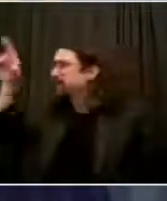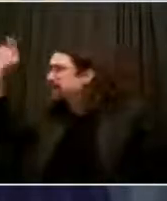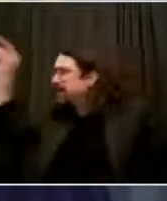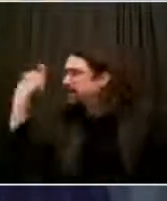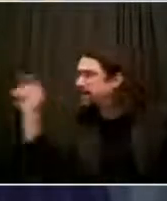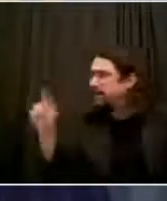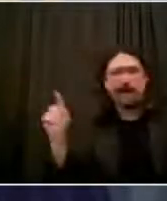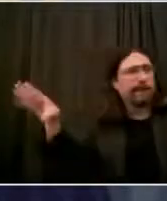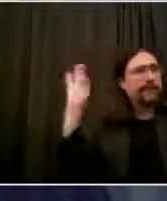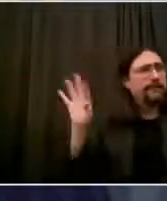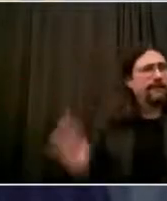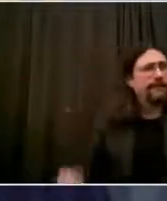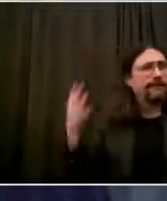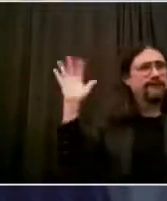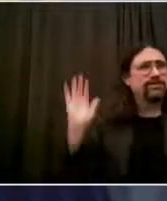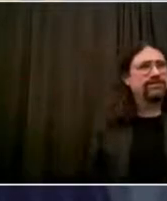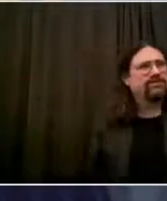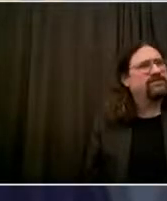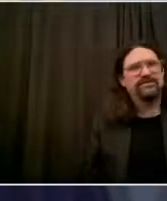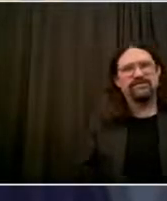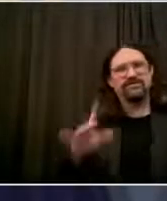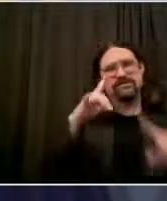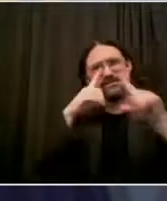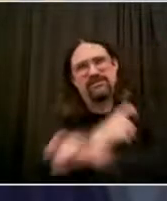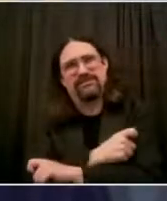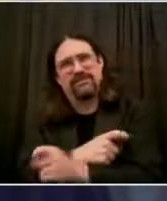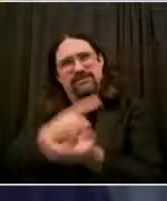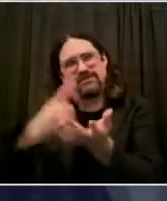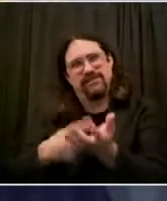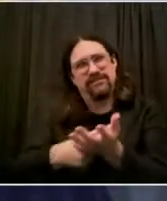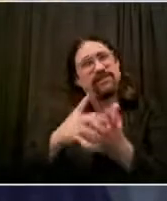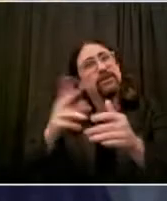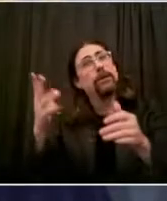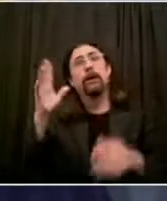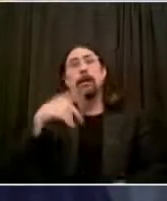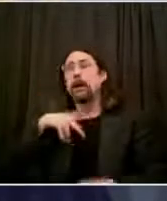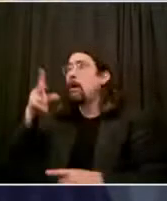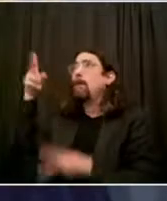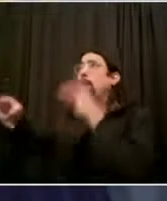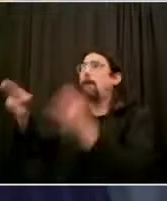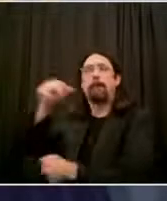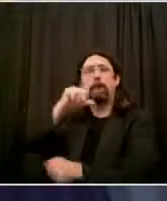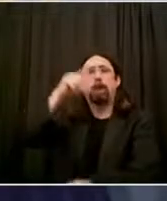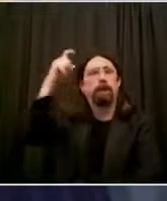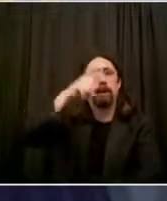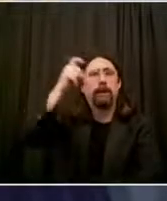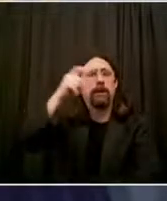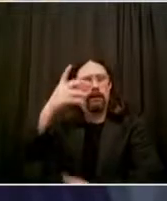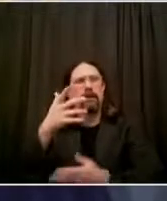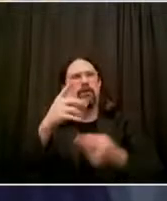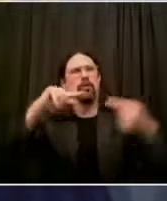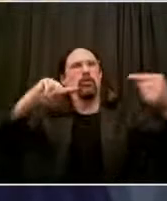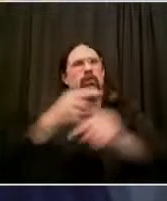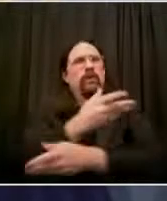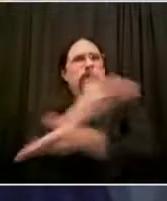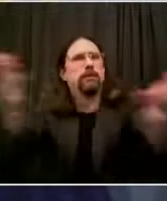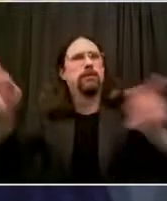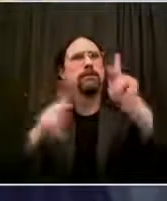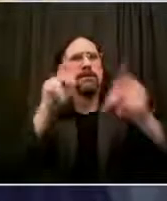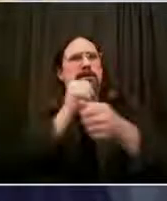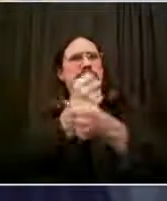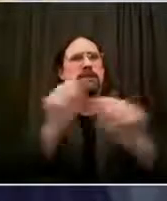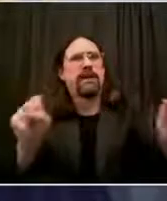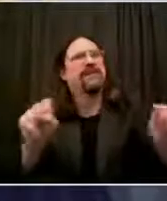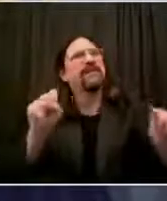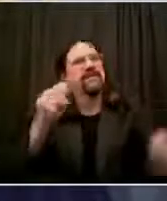Last question for today, Luis from New York Old. Good morning, Mr. Mayor. Hey, Luis. How are you doing? Hey,